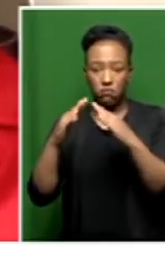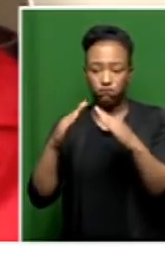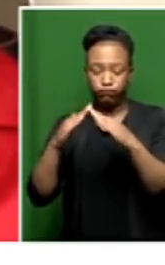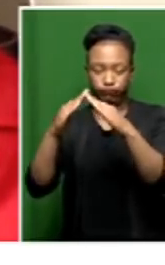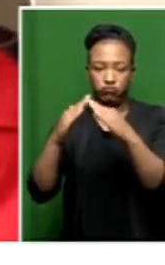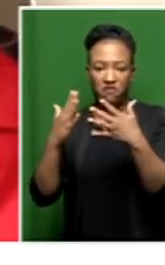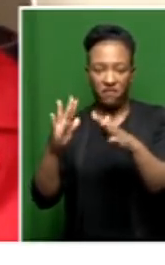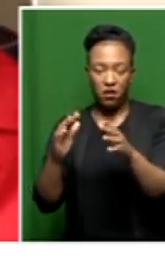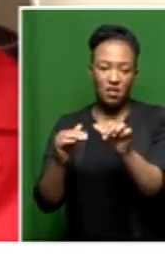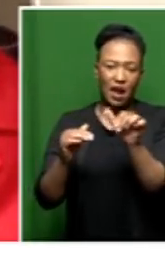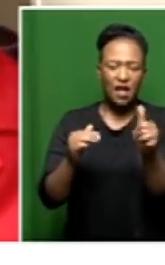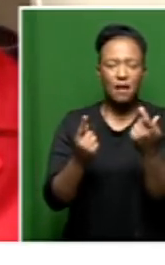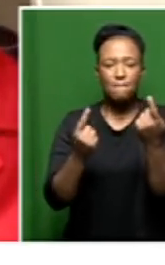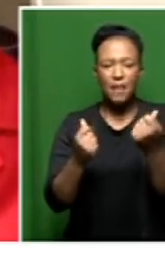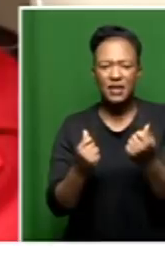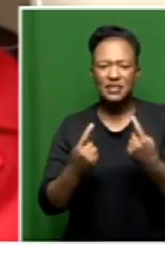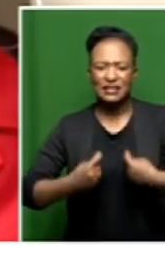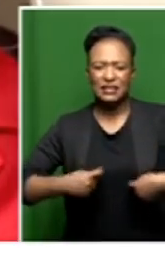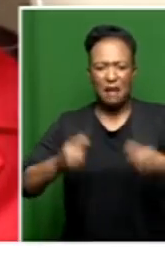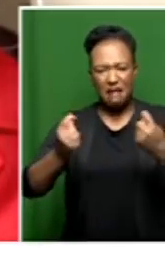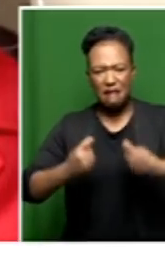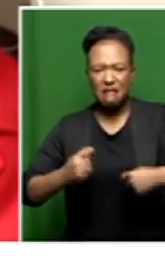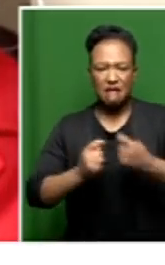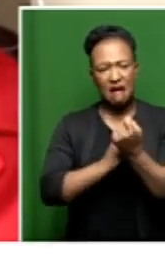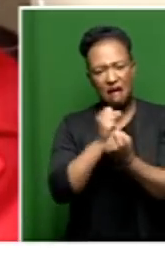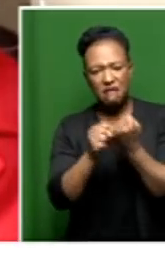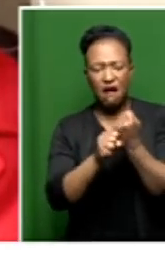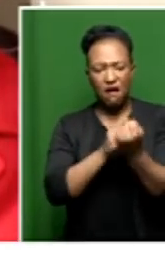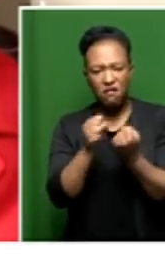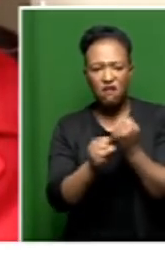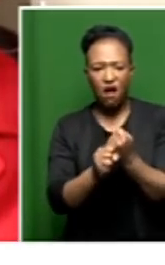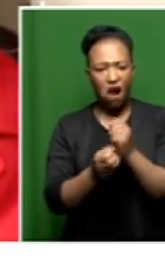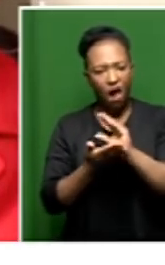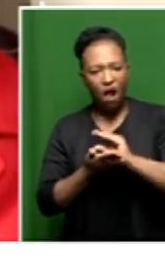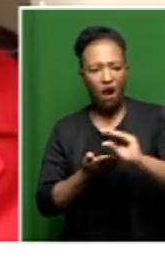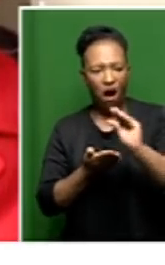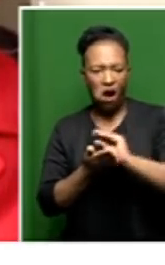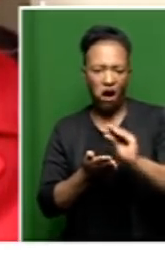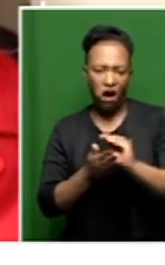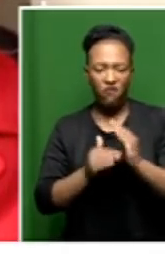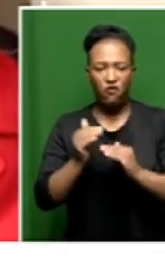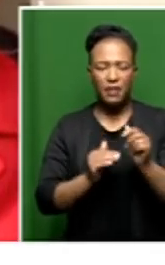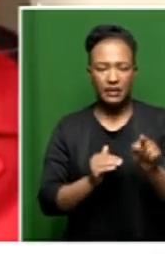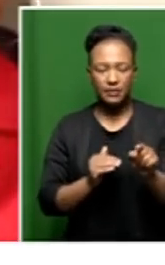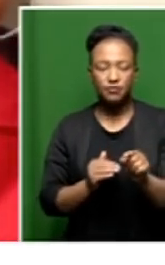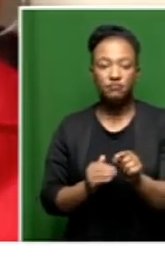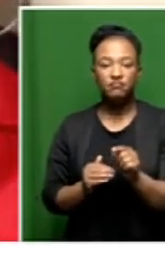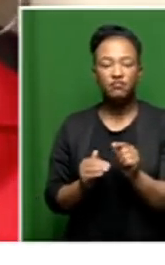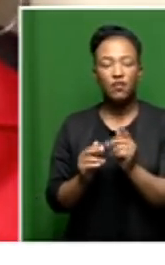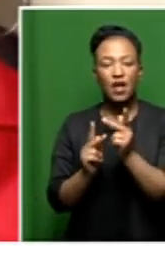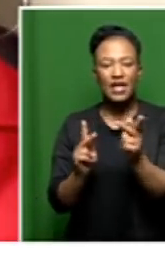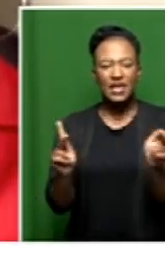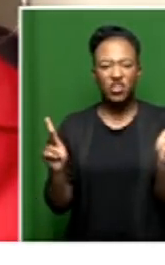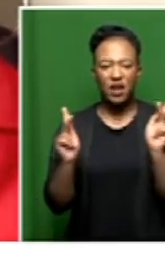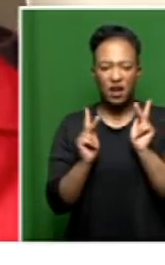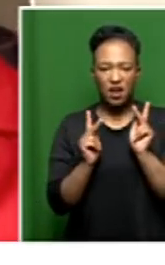that, there has been money spent on this facility every year. So let me just highlight one issue here. A kitchen that